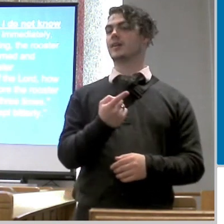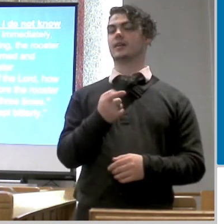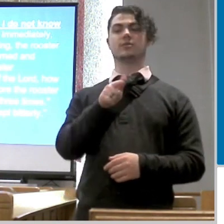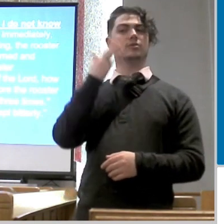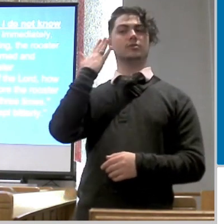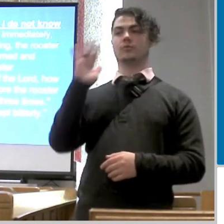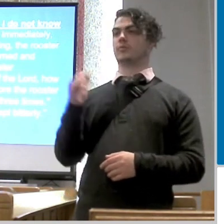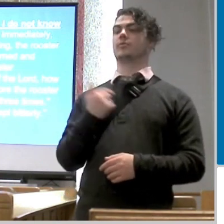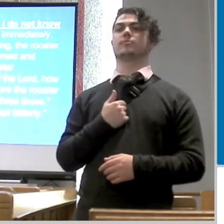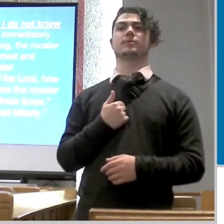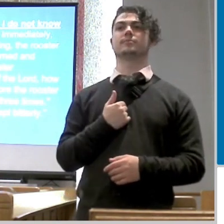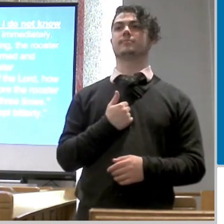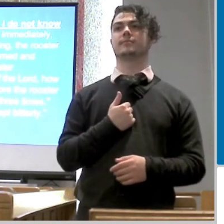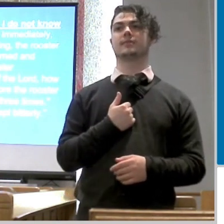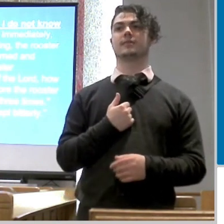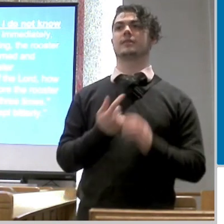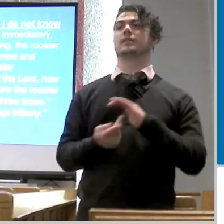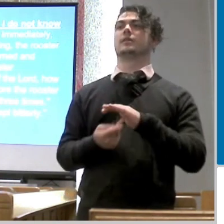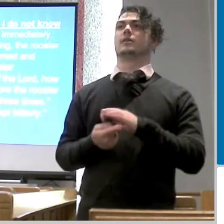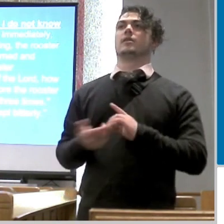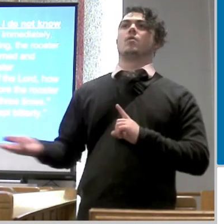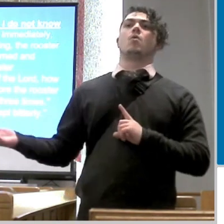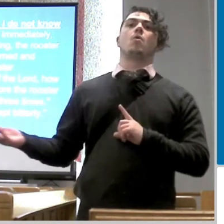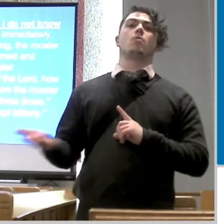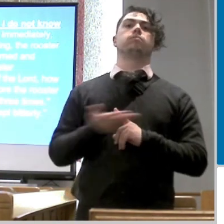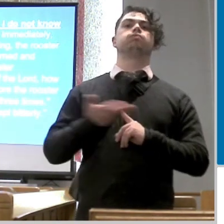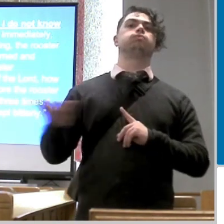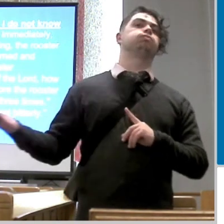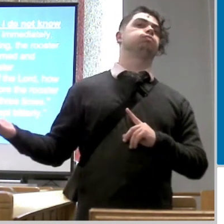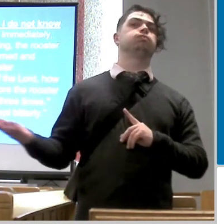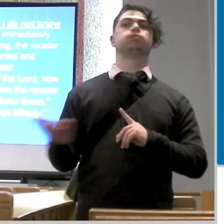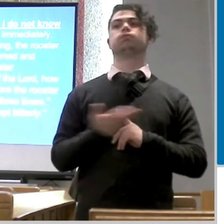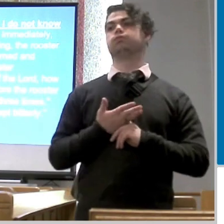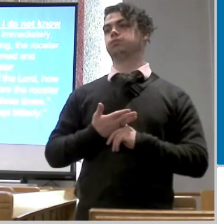happened and peter is convicted at the heart he's guilty